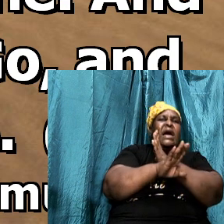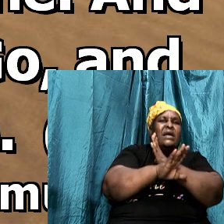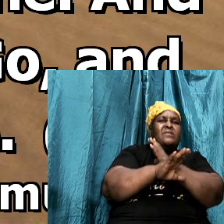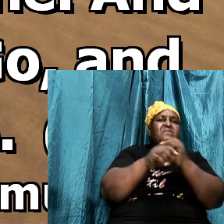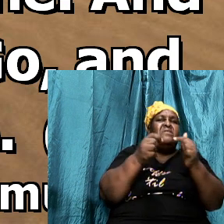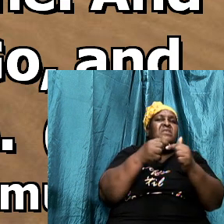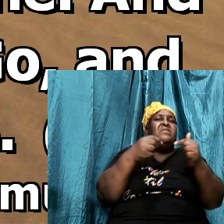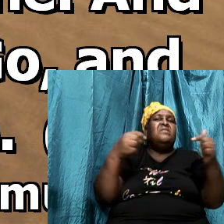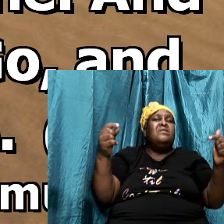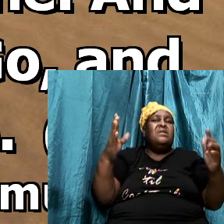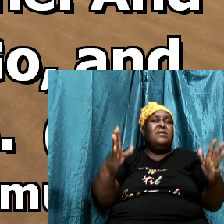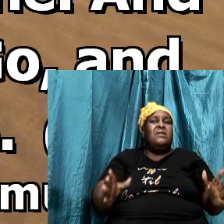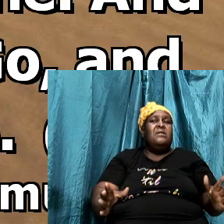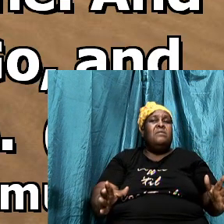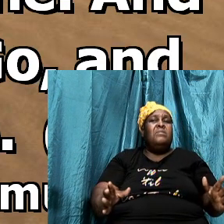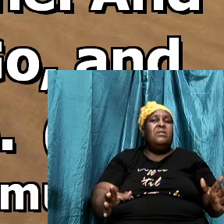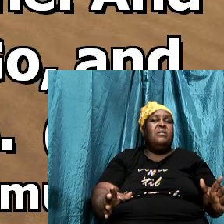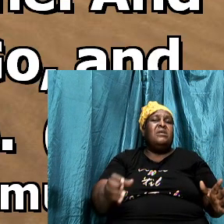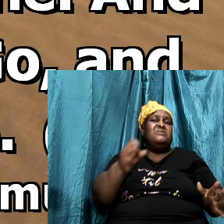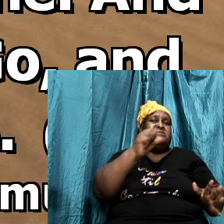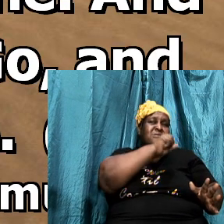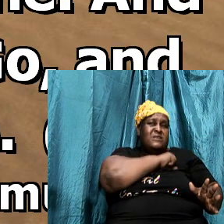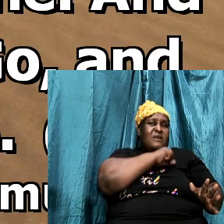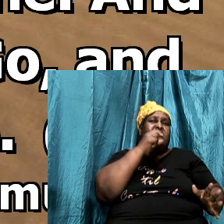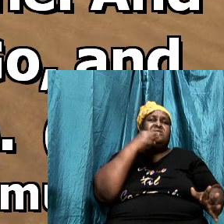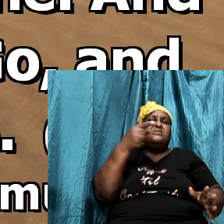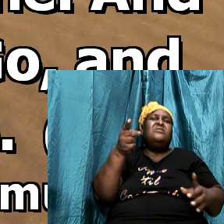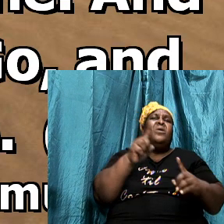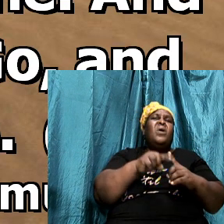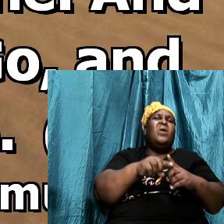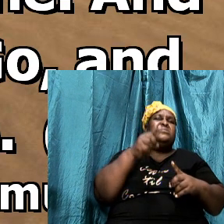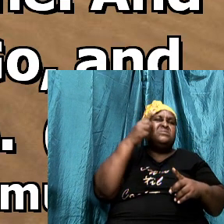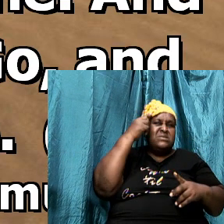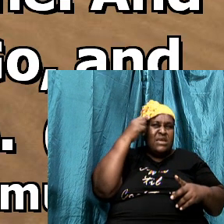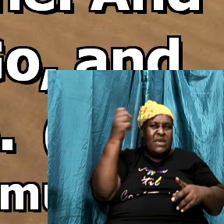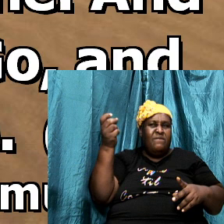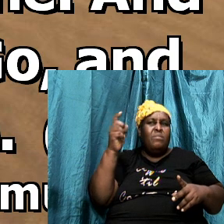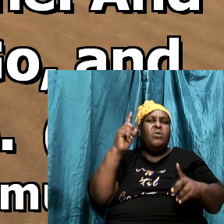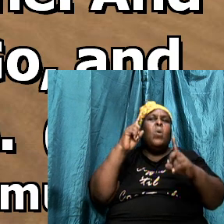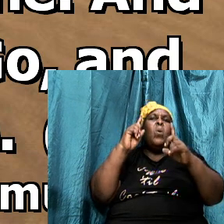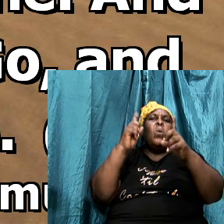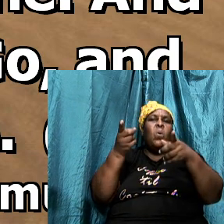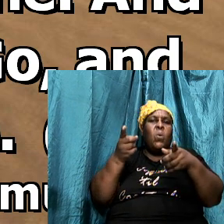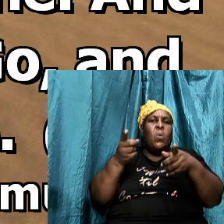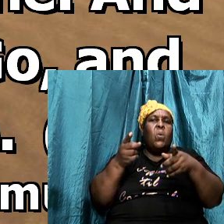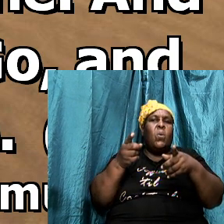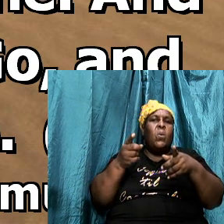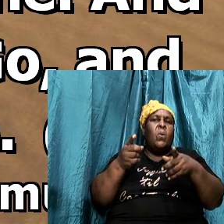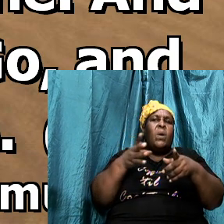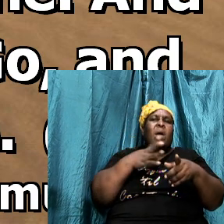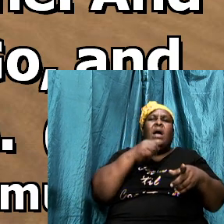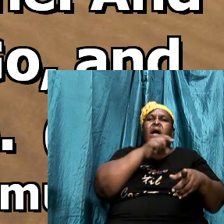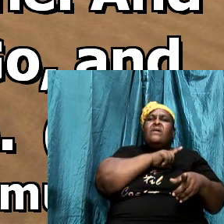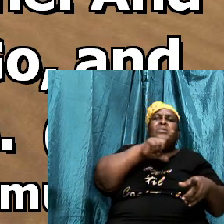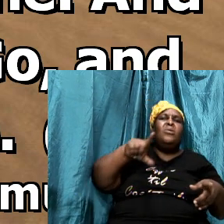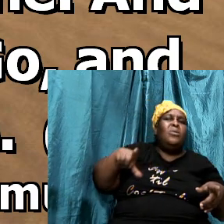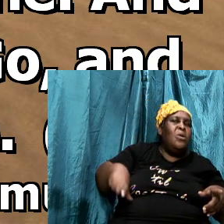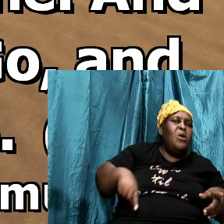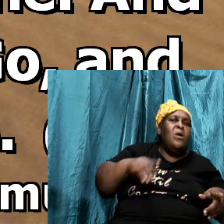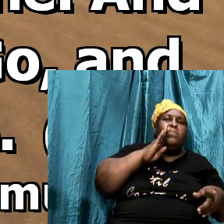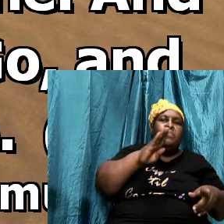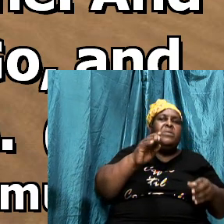power of the lion and out of the power of the bear, he will deliver me out of the hand of this